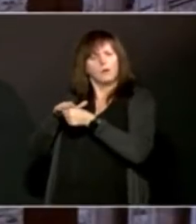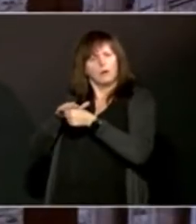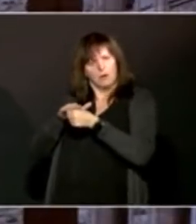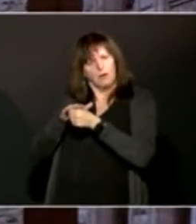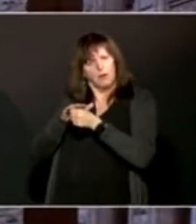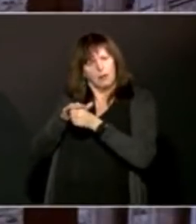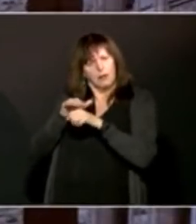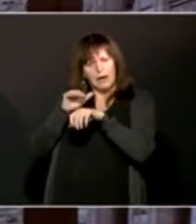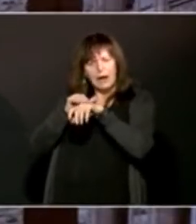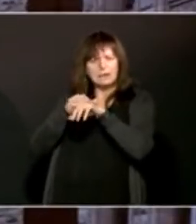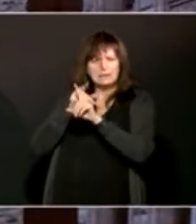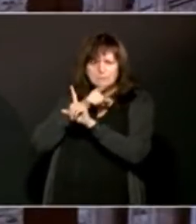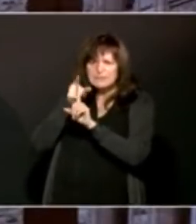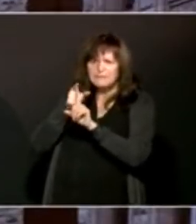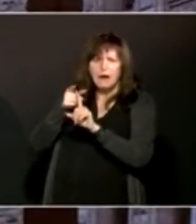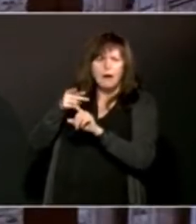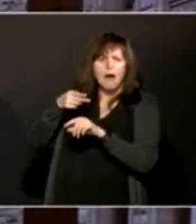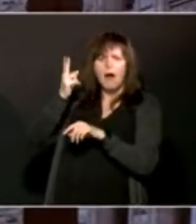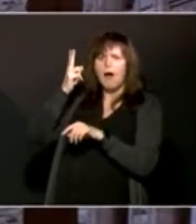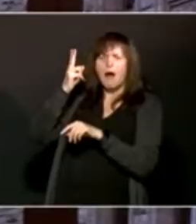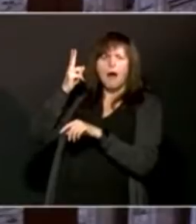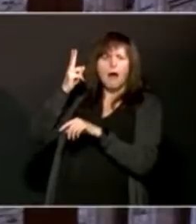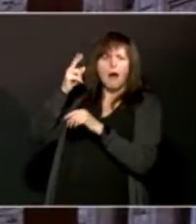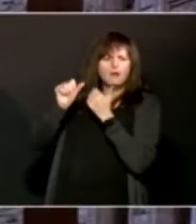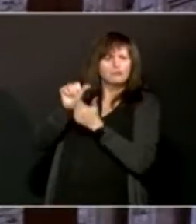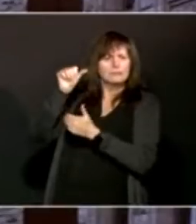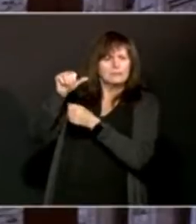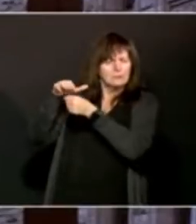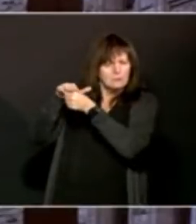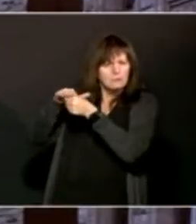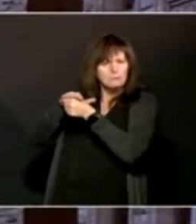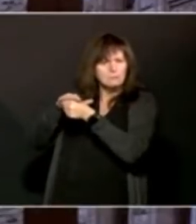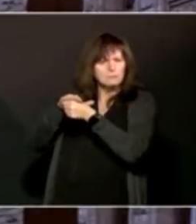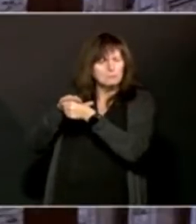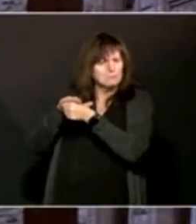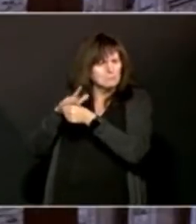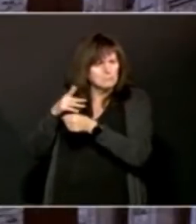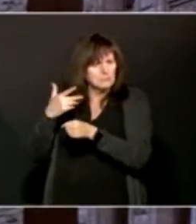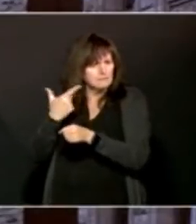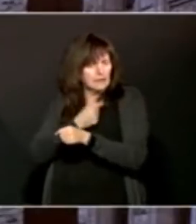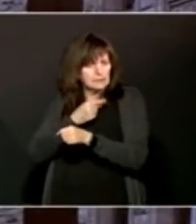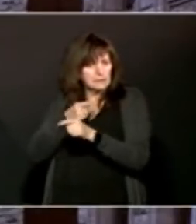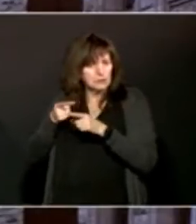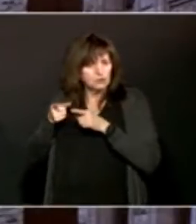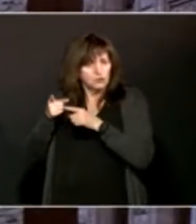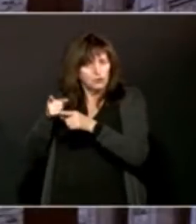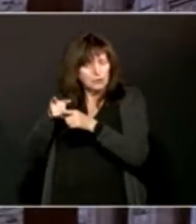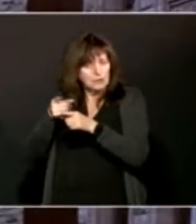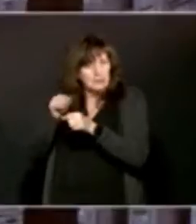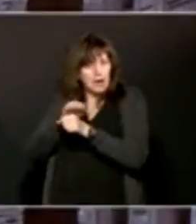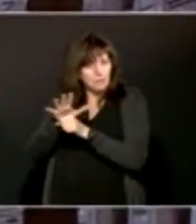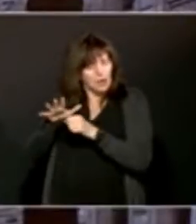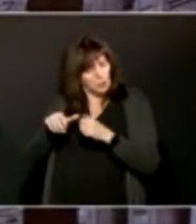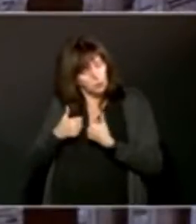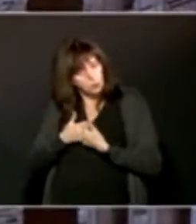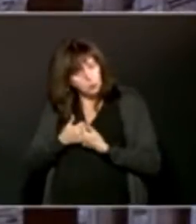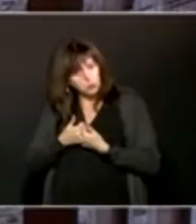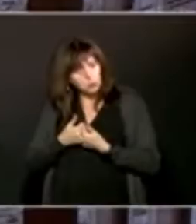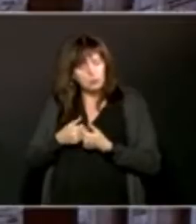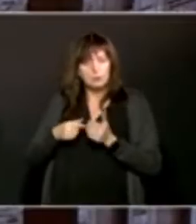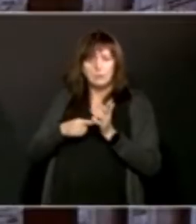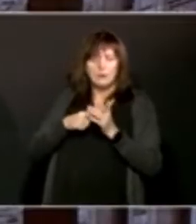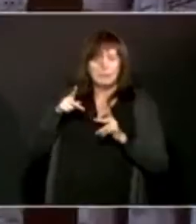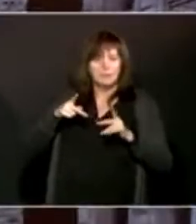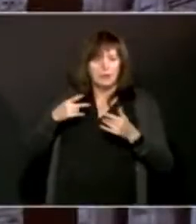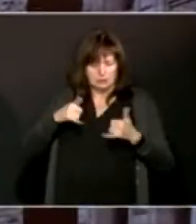challenging if you're going to try and vaccinate in the middle of an outbreak because sometimes you're vaccinating with people who are still incubating and this makes